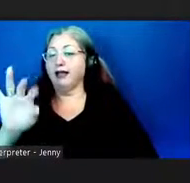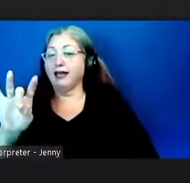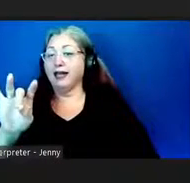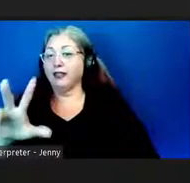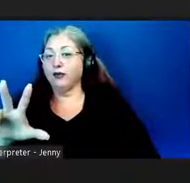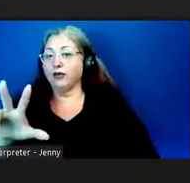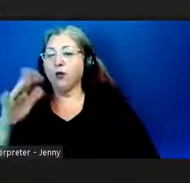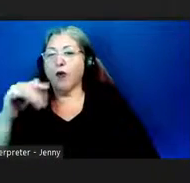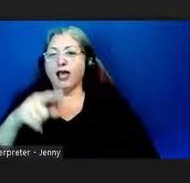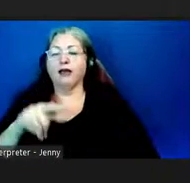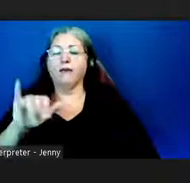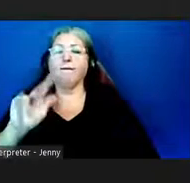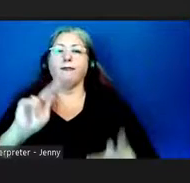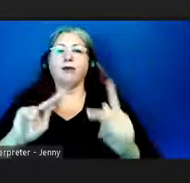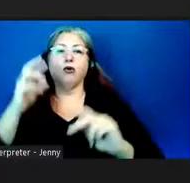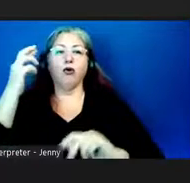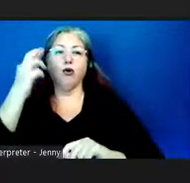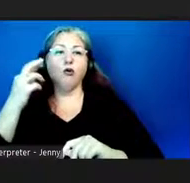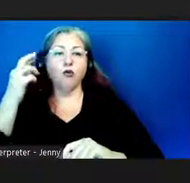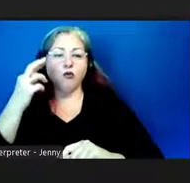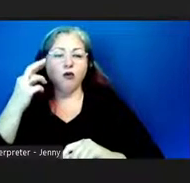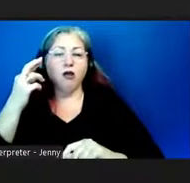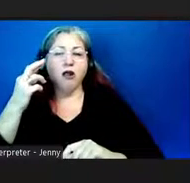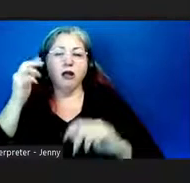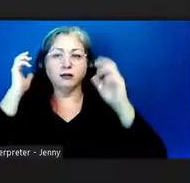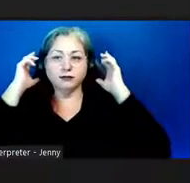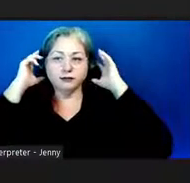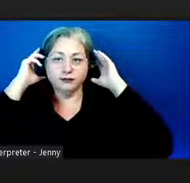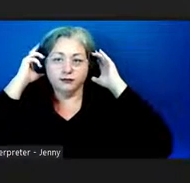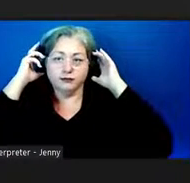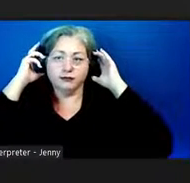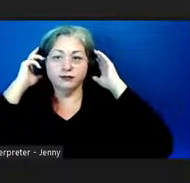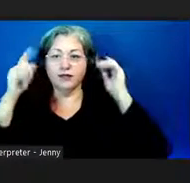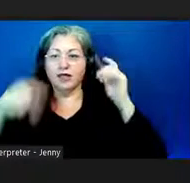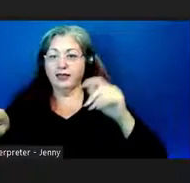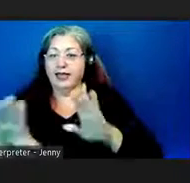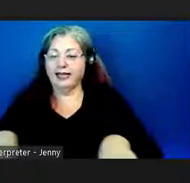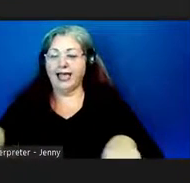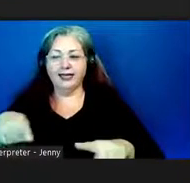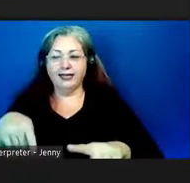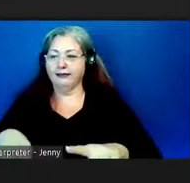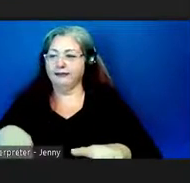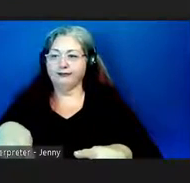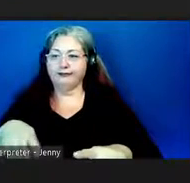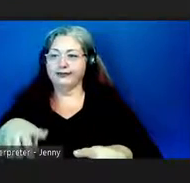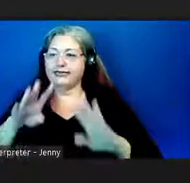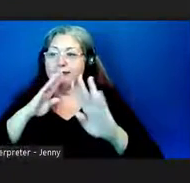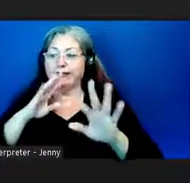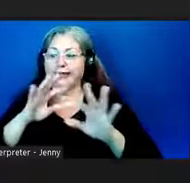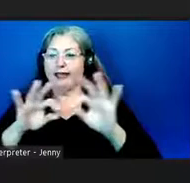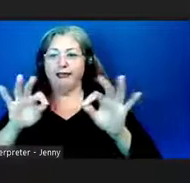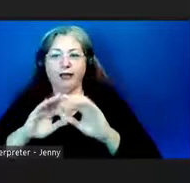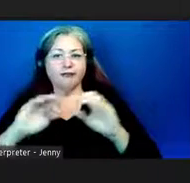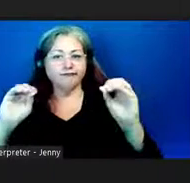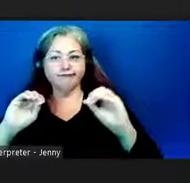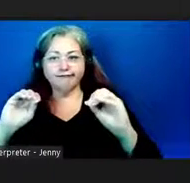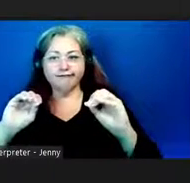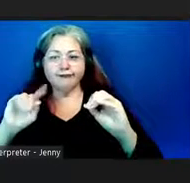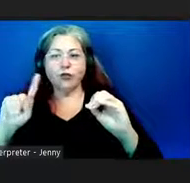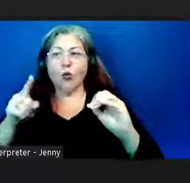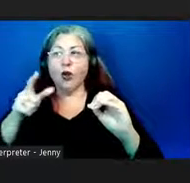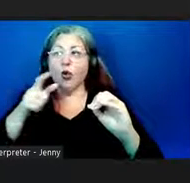there was the realization that kids, the keiki were not speaking the language, and it was really the older